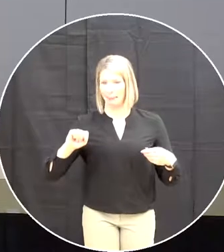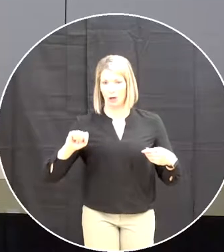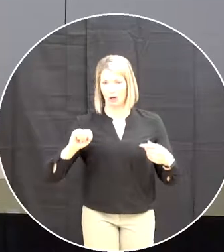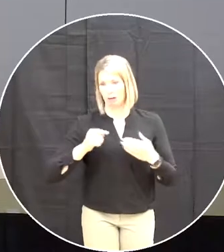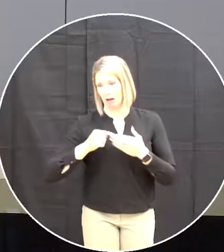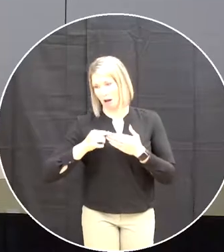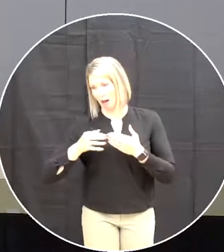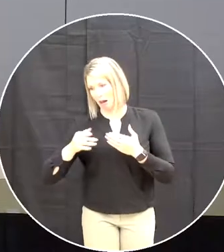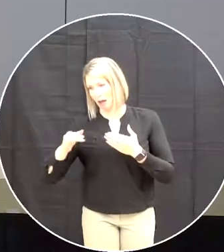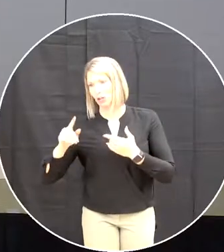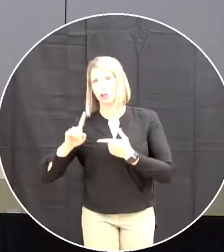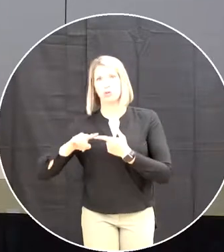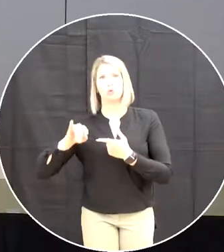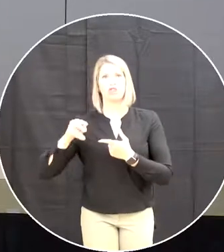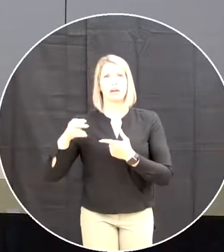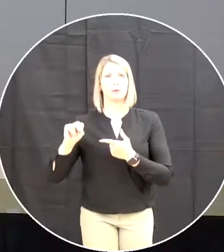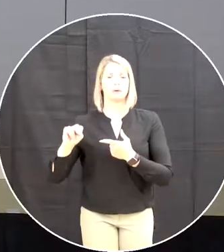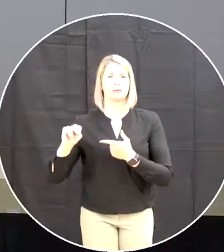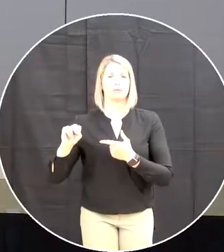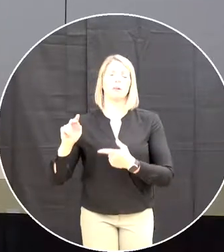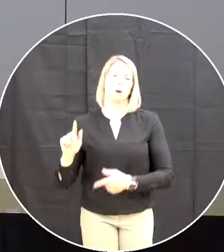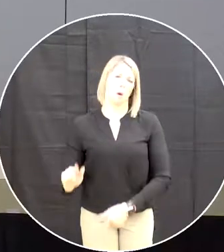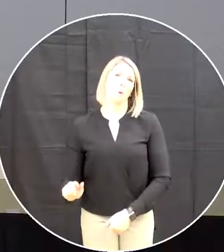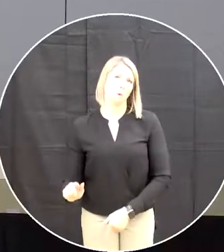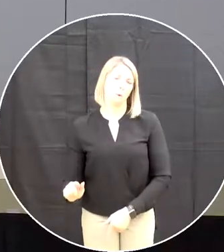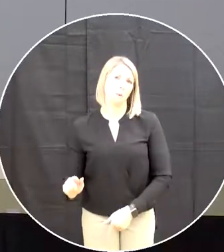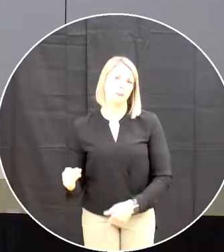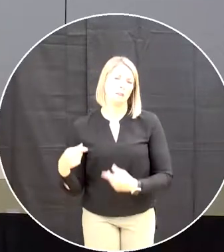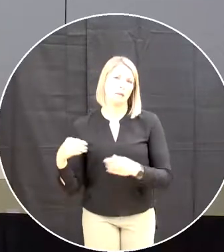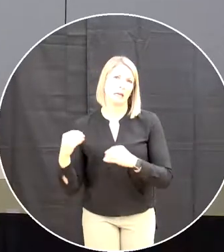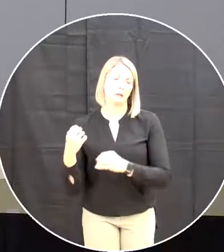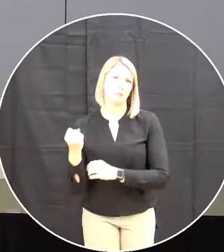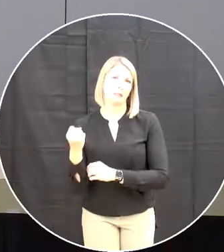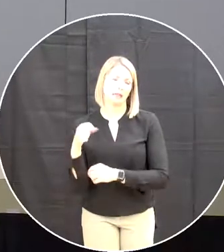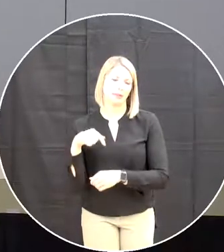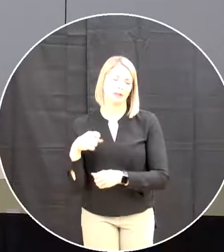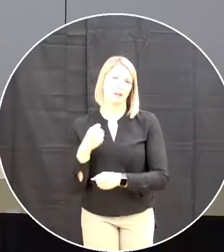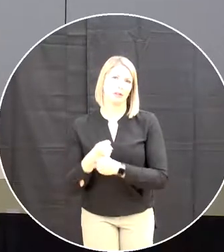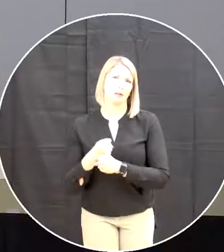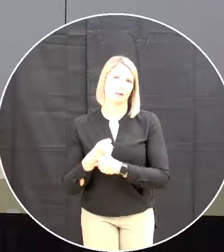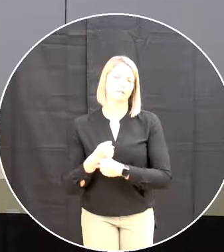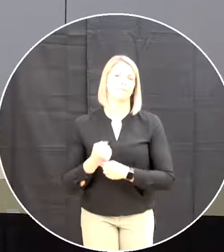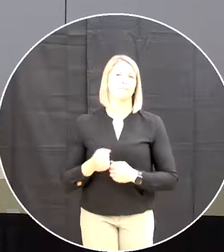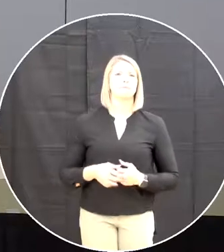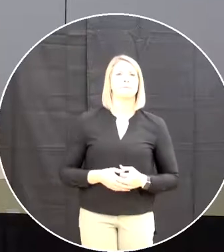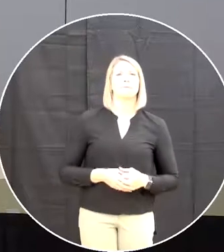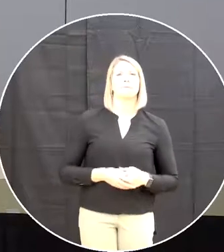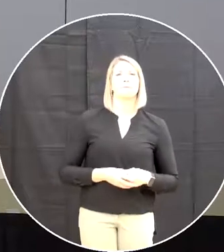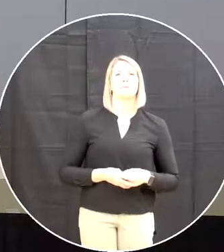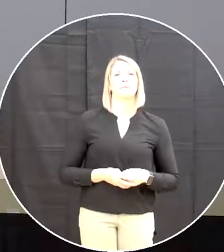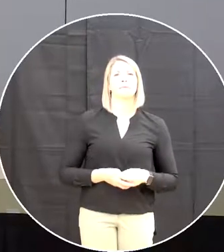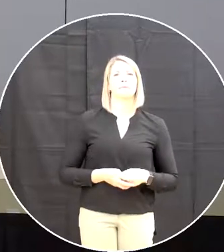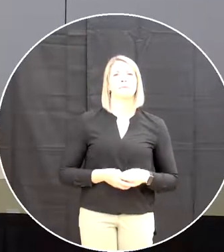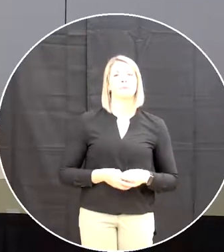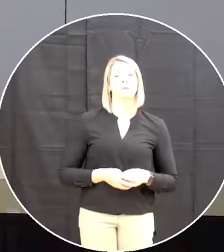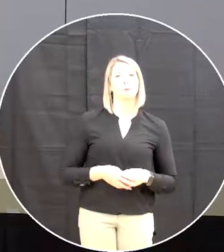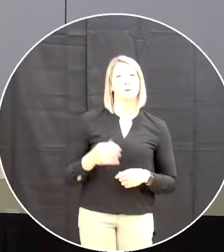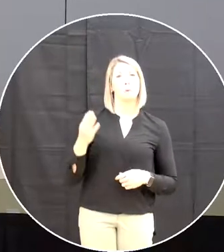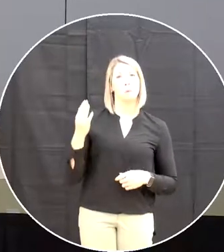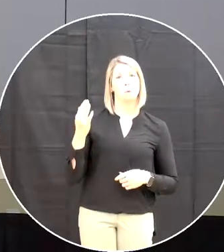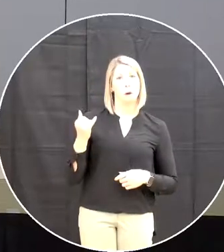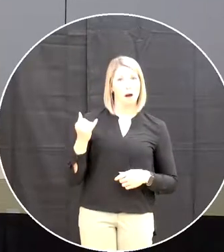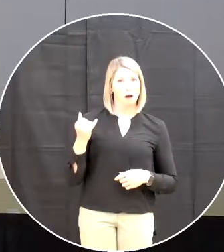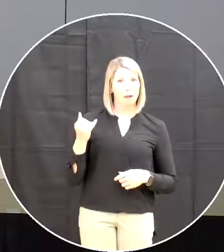were down quite a bit and that was uh attributed in part